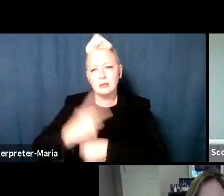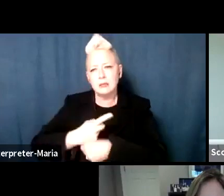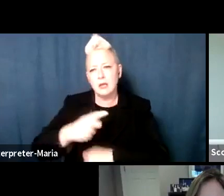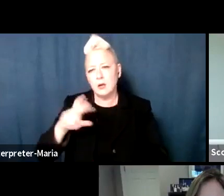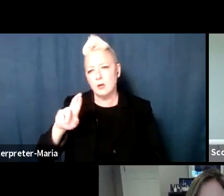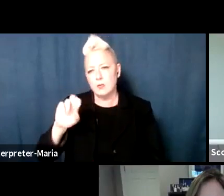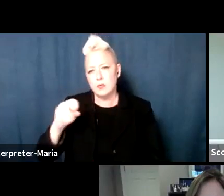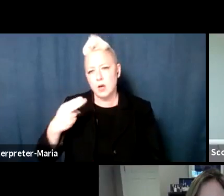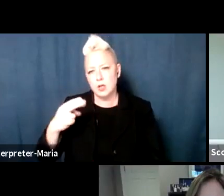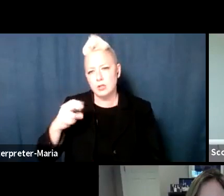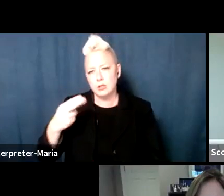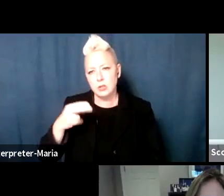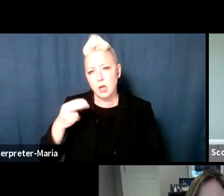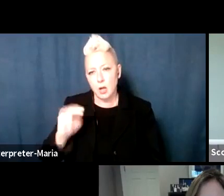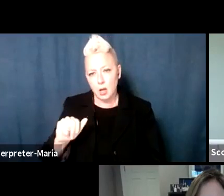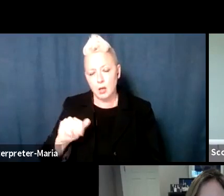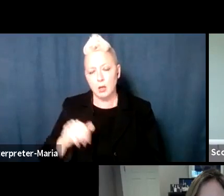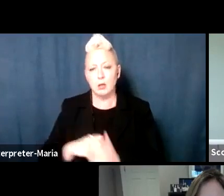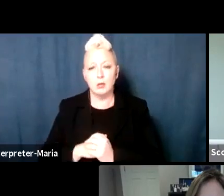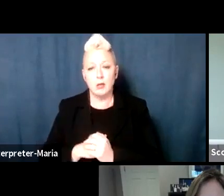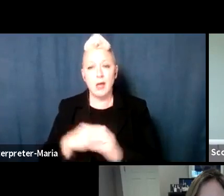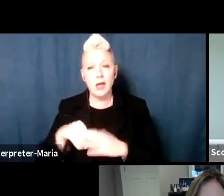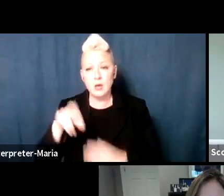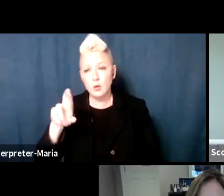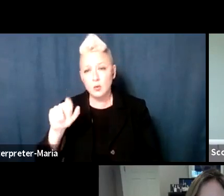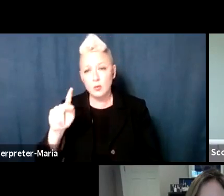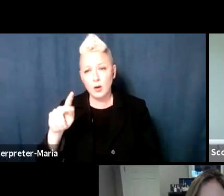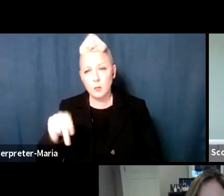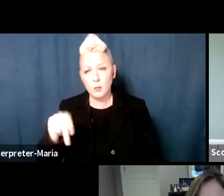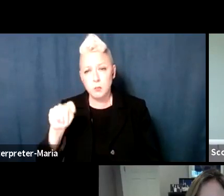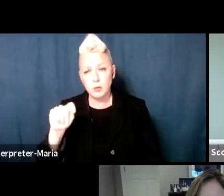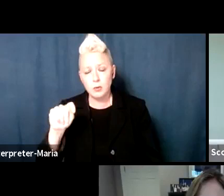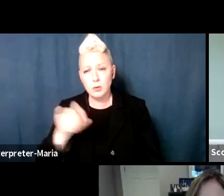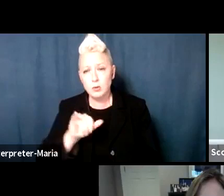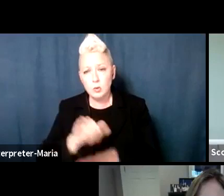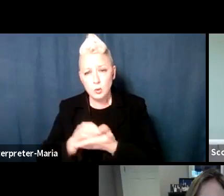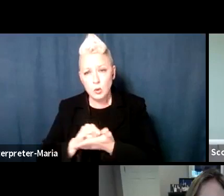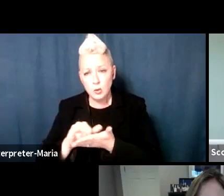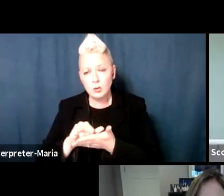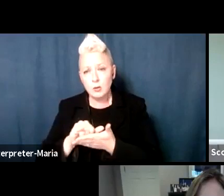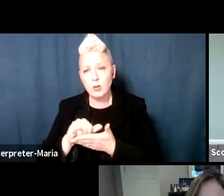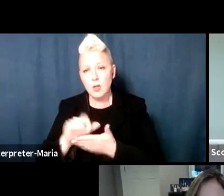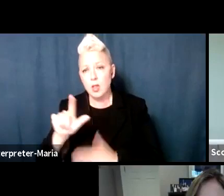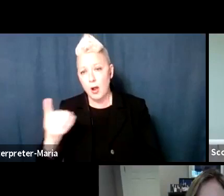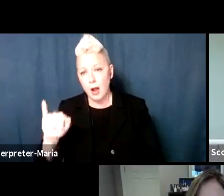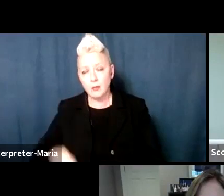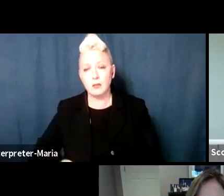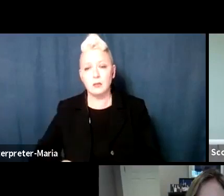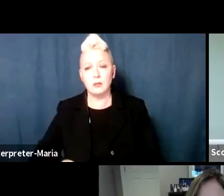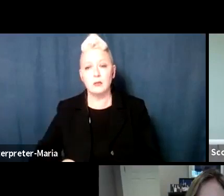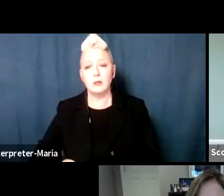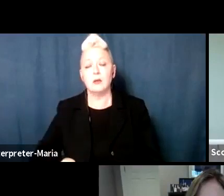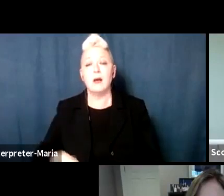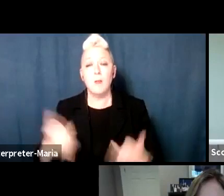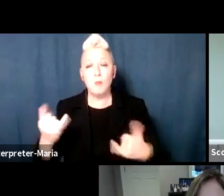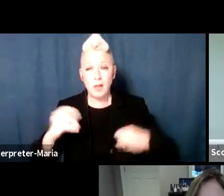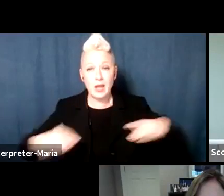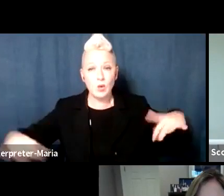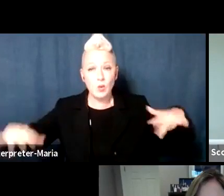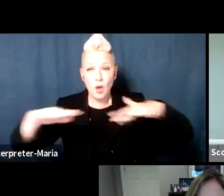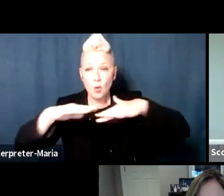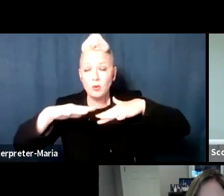And in Northport, New York, in Long Island, August 30th, a swastika was found etched into playground equipment